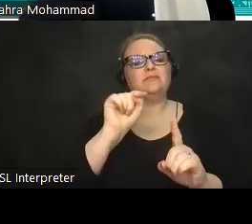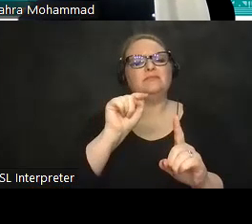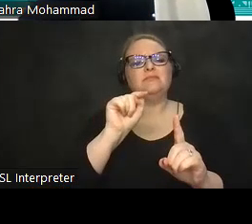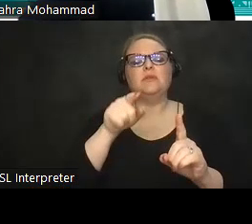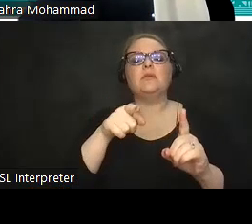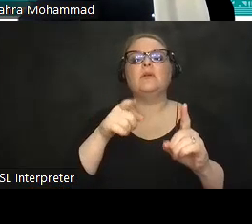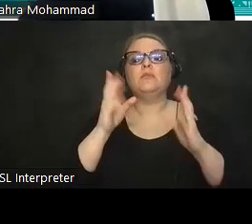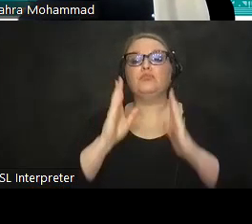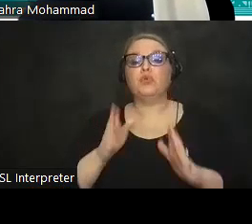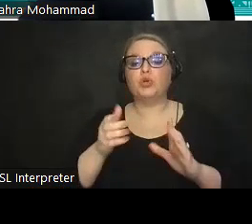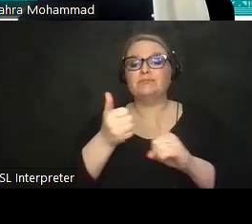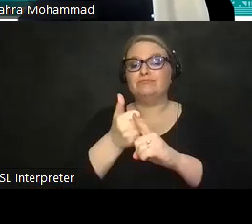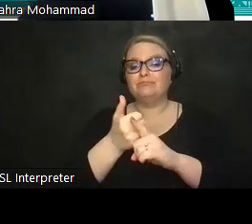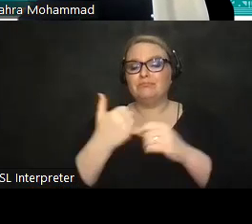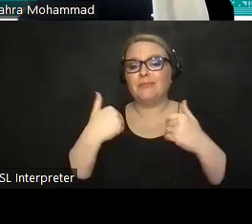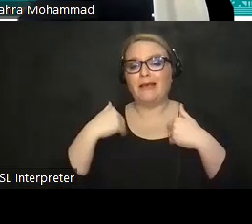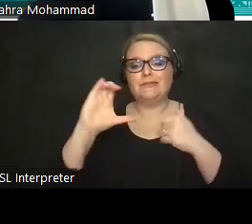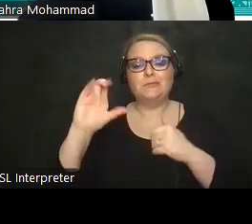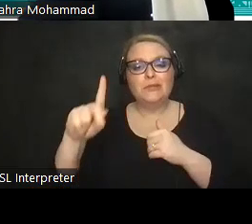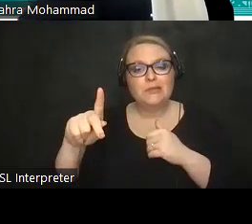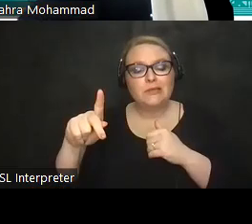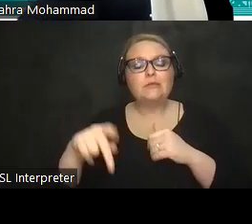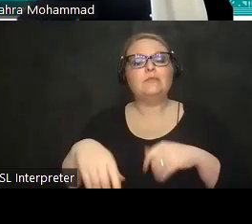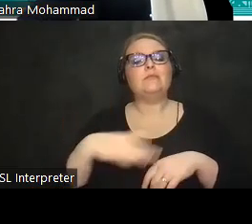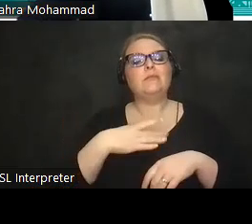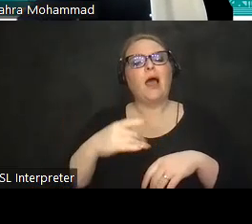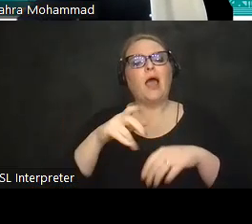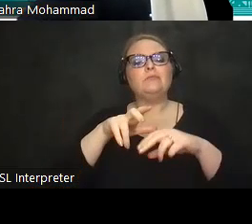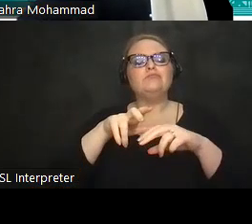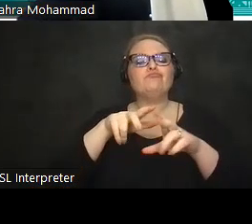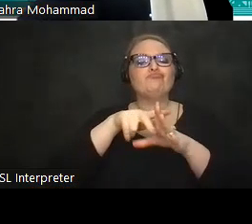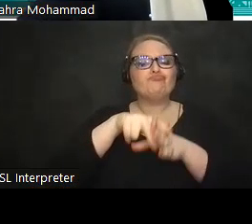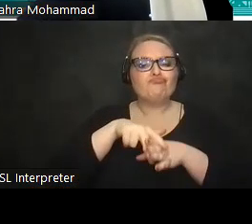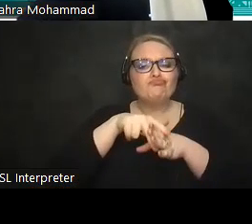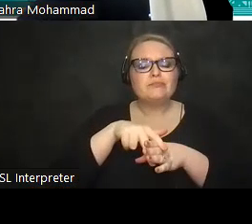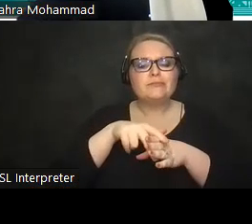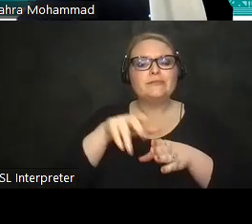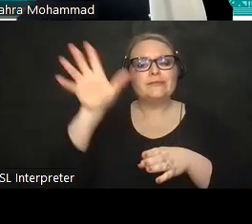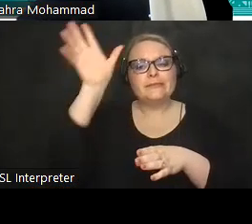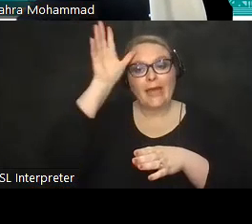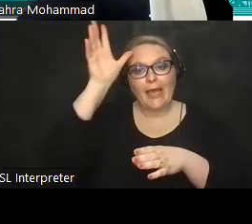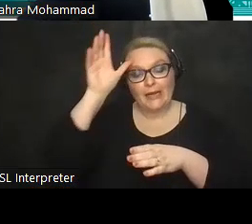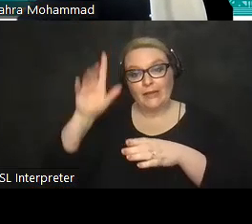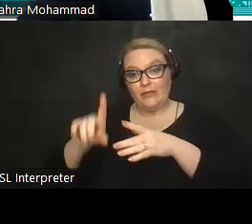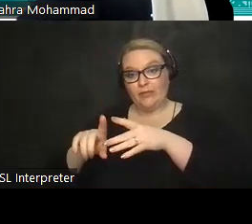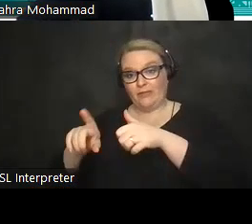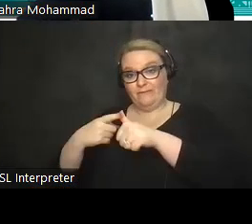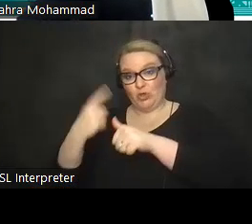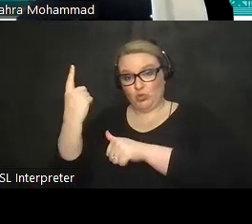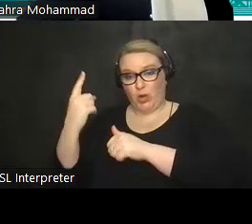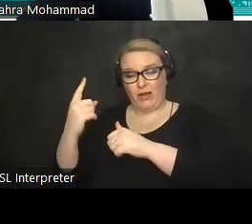the individual had a cerebral palsy he likes to ride with his dad the original one he had completely outgrown and broke down